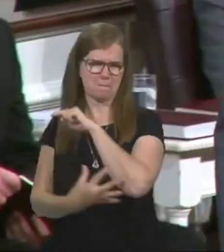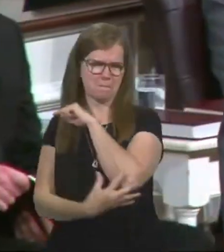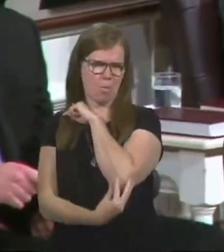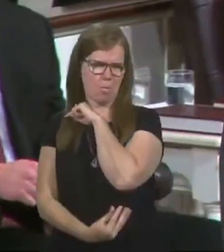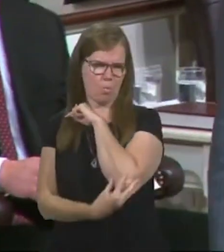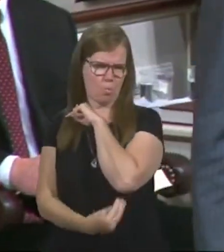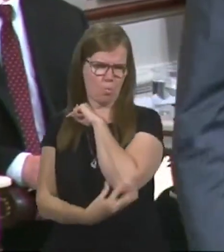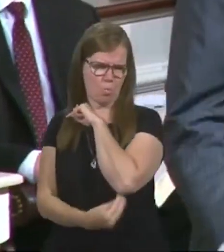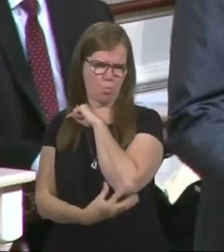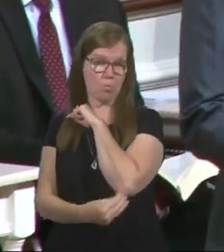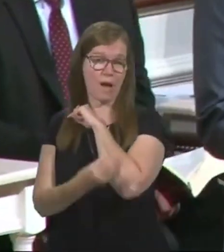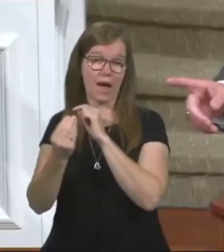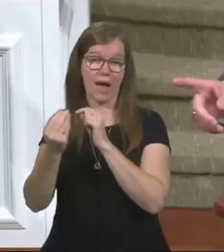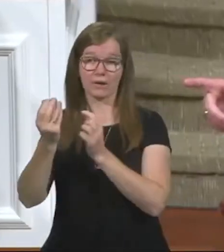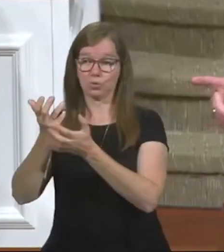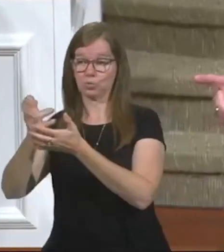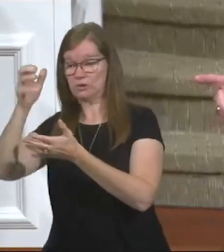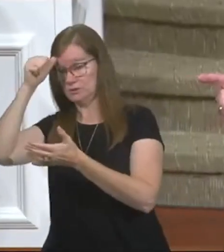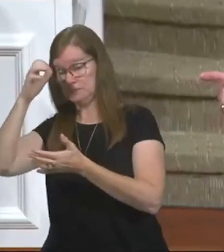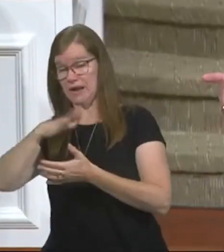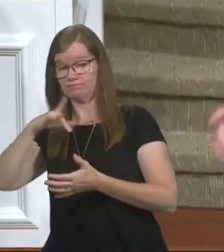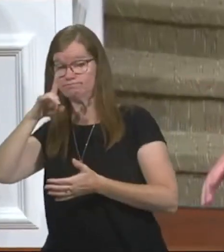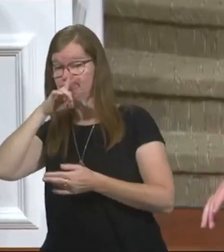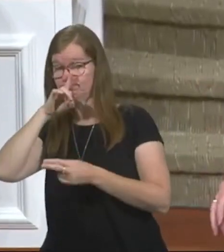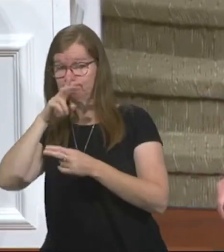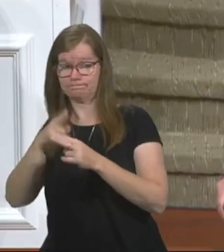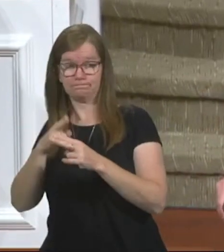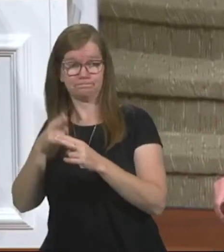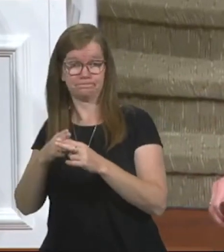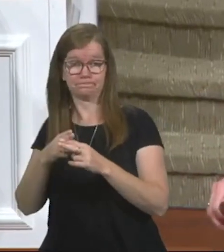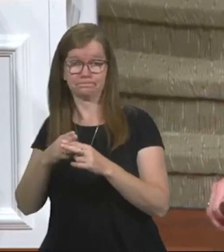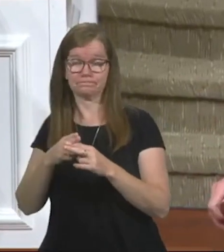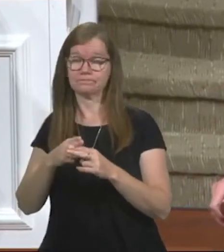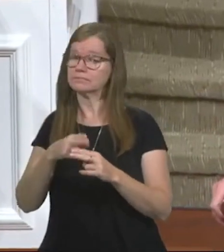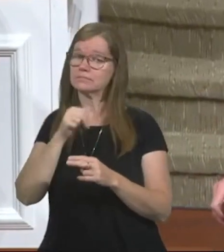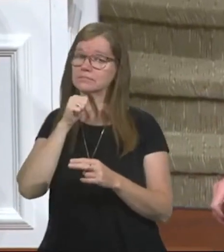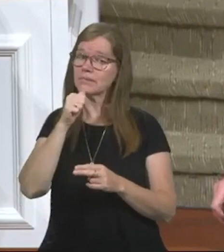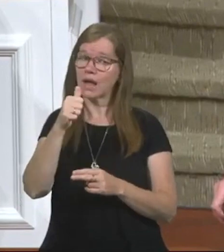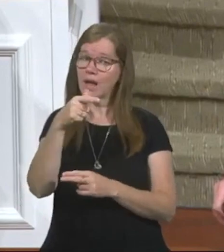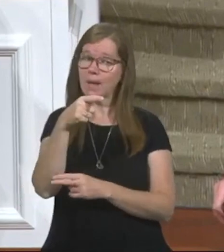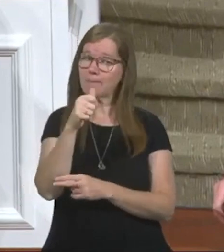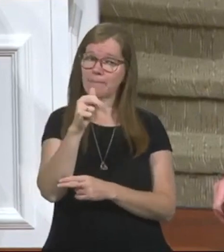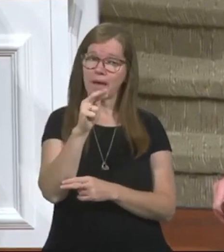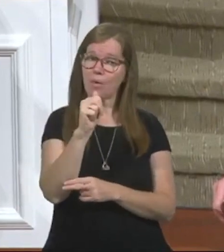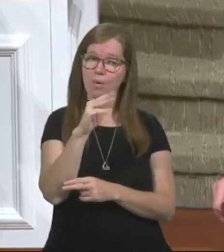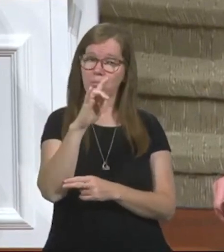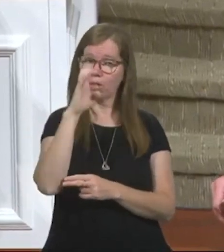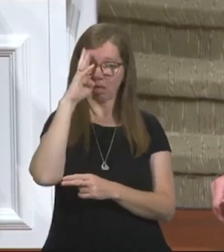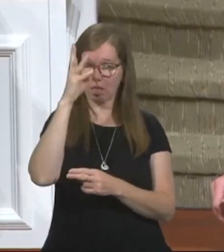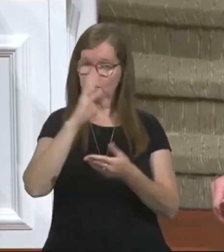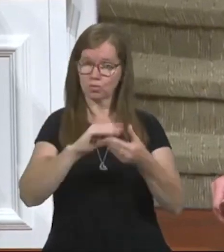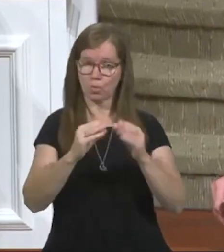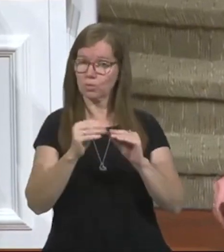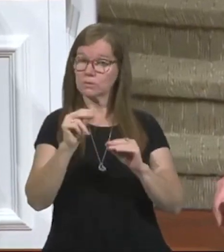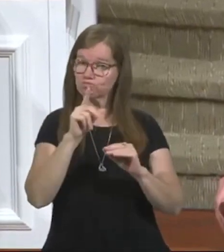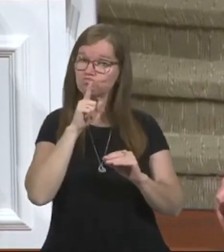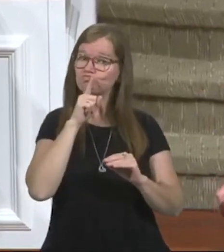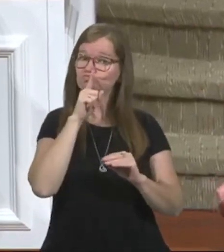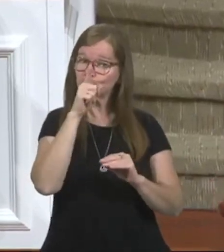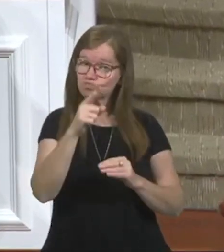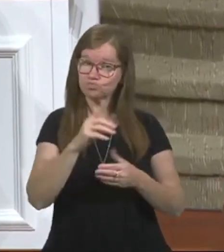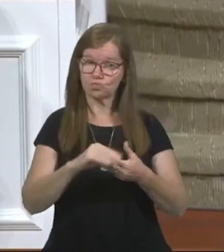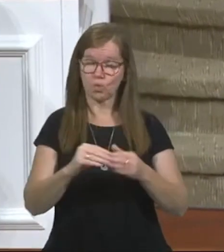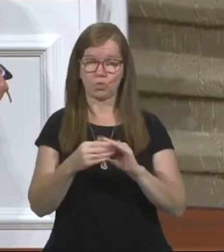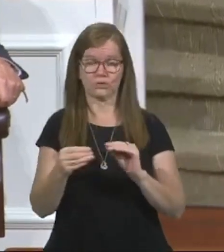and a rich man who is unnamed. It's not a parable. It's a story. It's a true story. Names are not